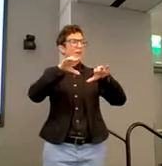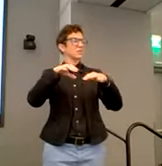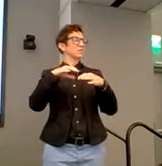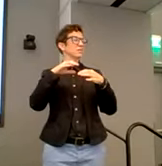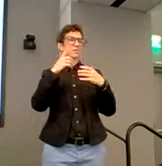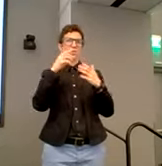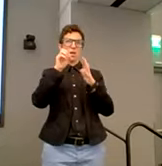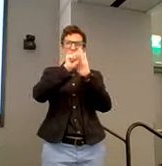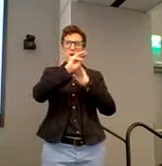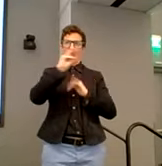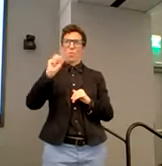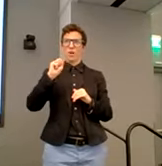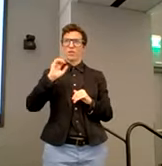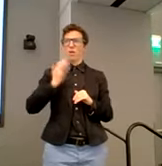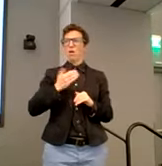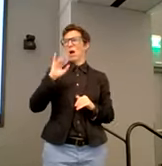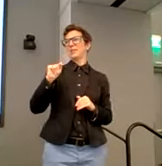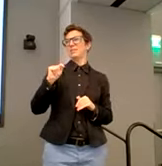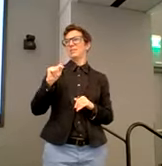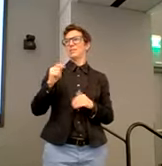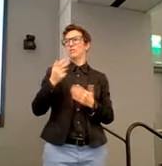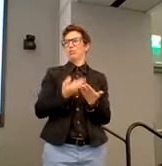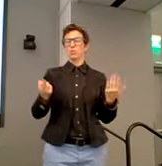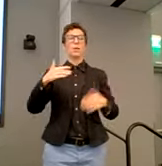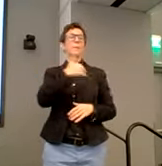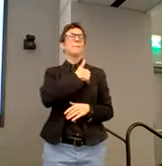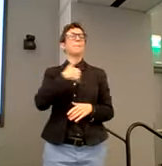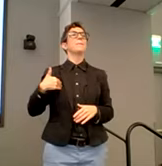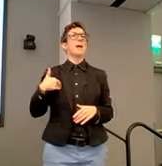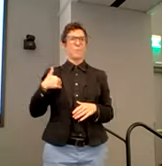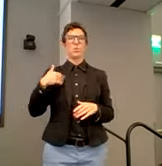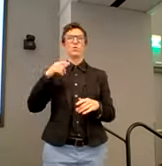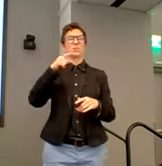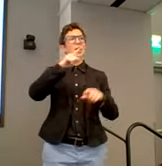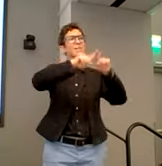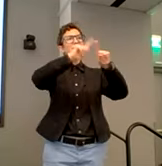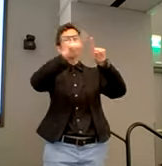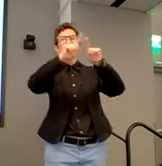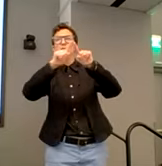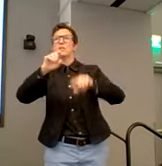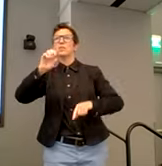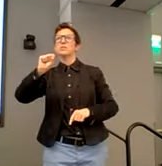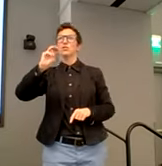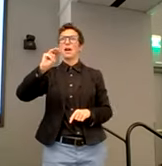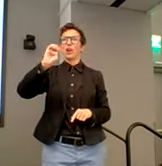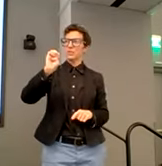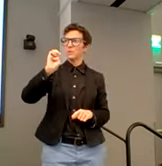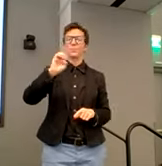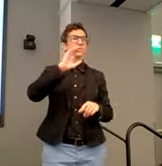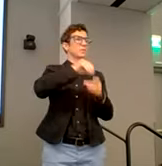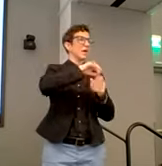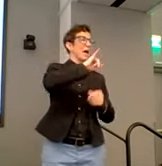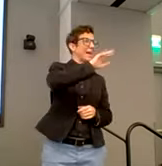with the Commonwealth's I.T. resources. Members also bring a diversity of subject matter expertise, including information